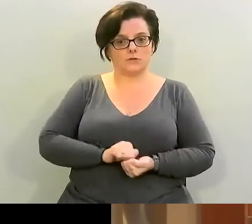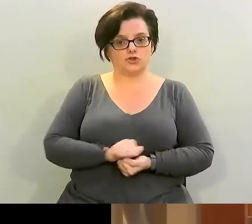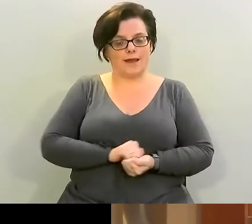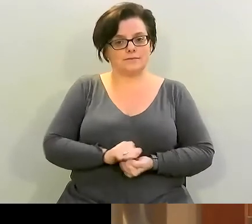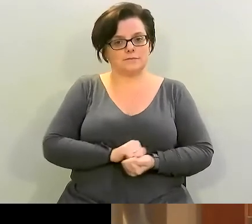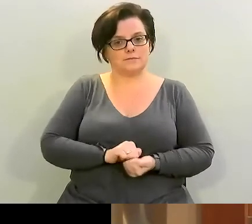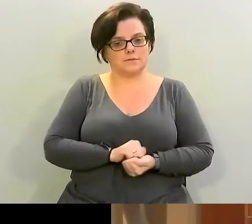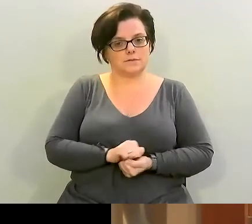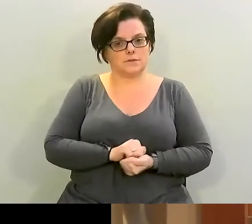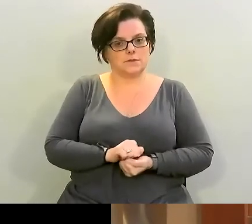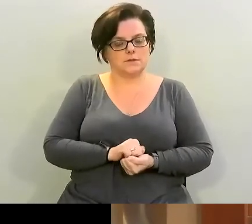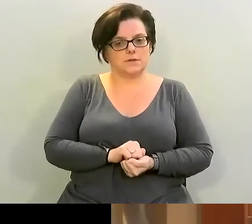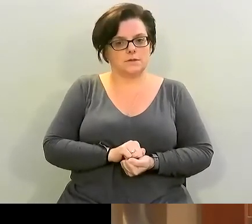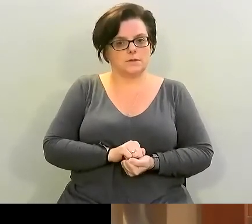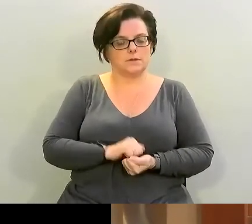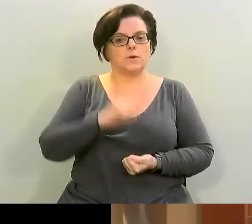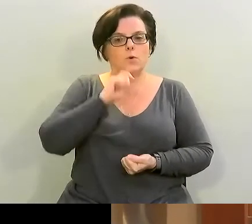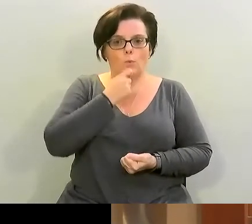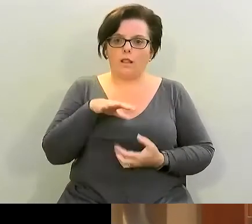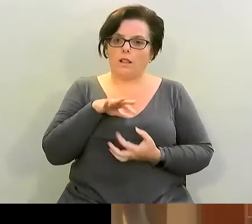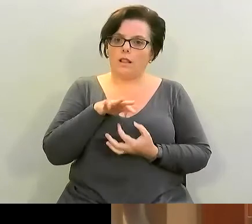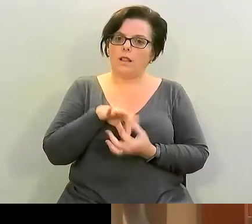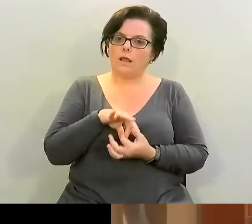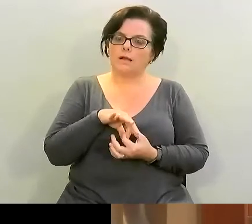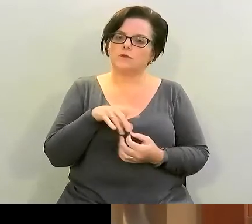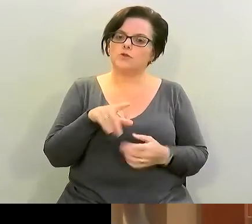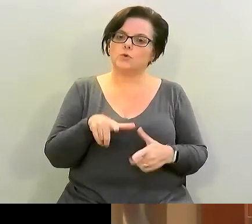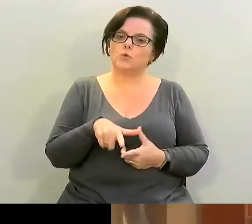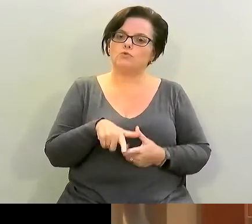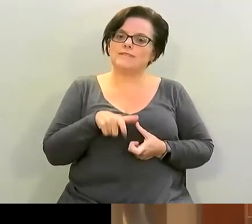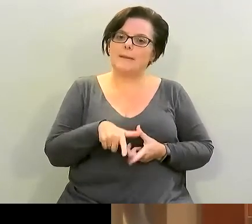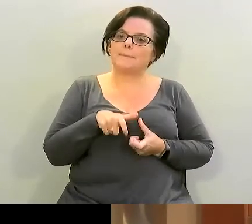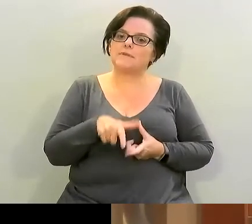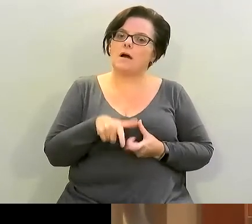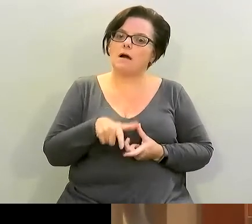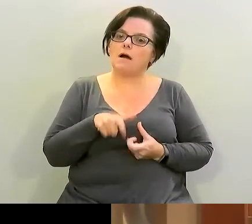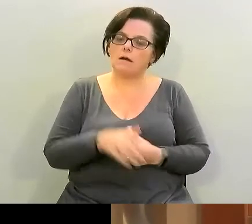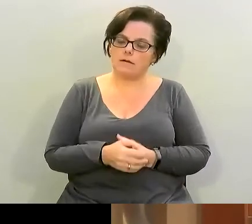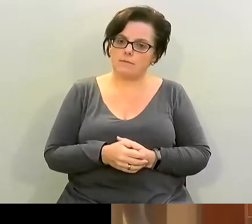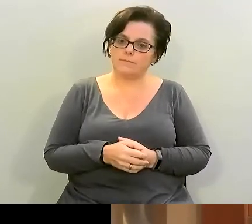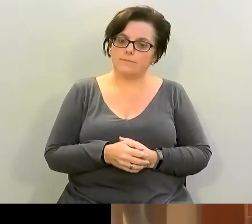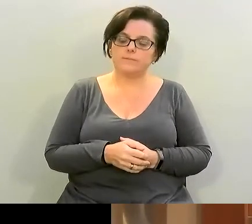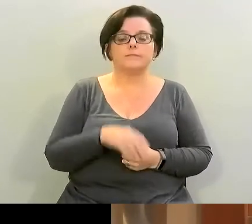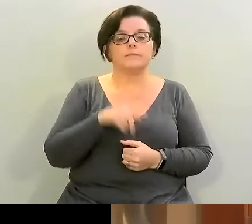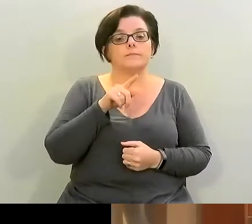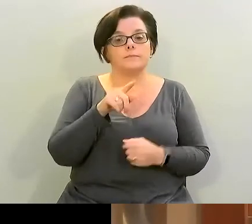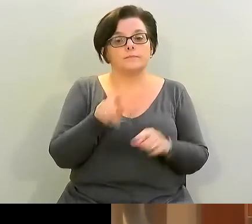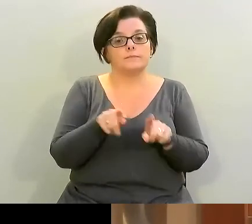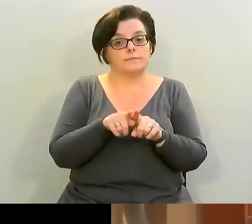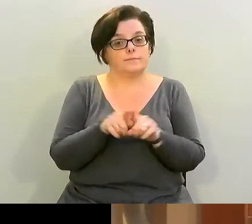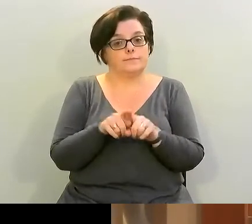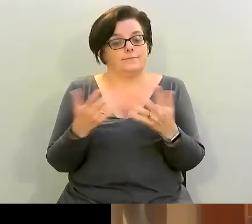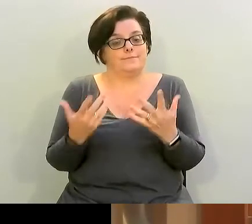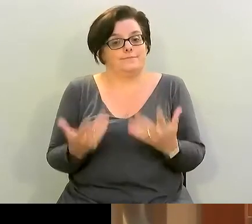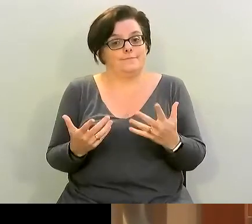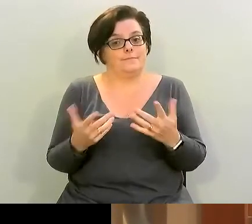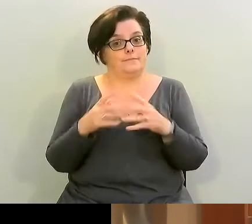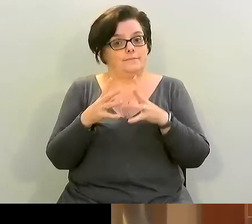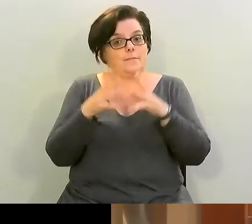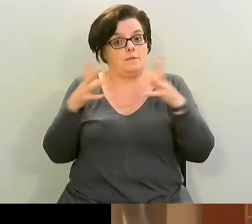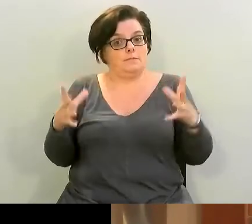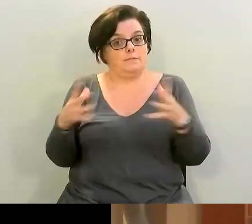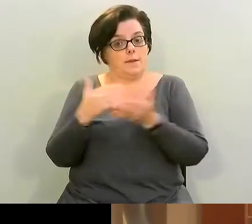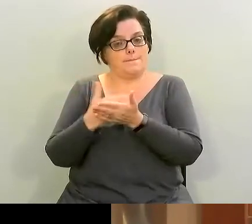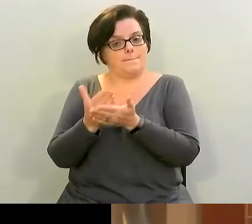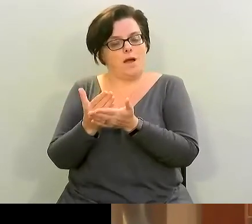come in association with those receptors the last thing is especially now a very large component of our